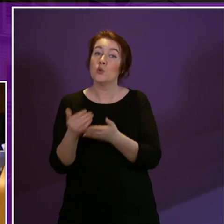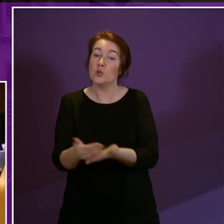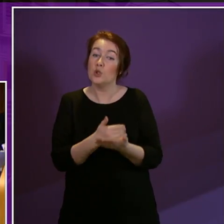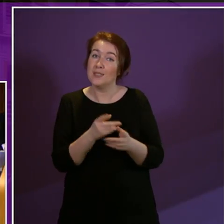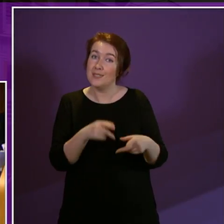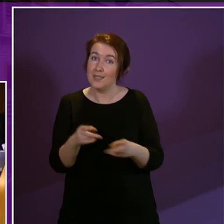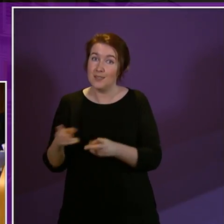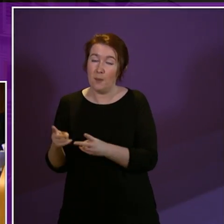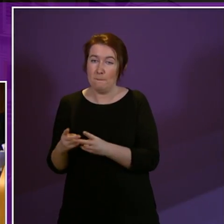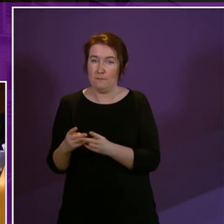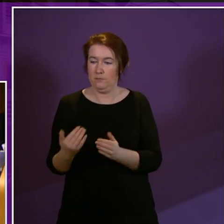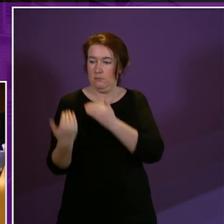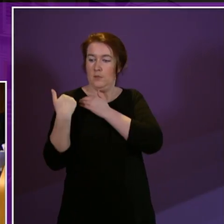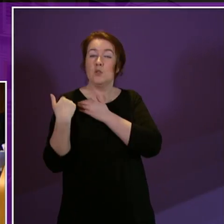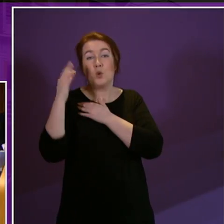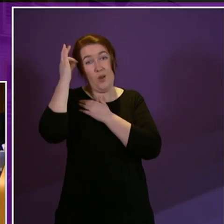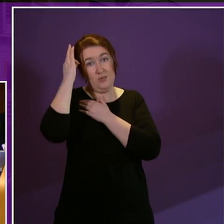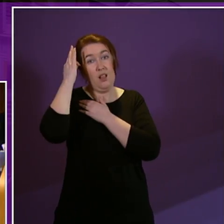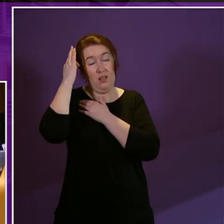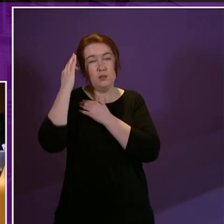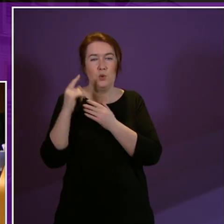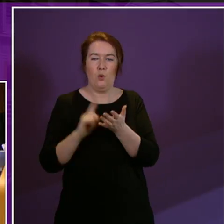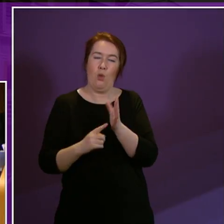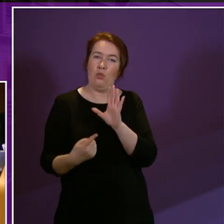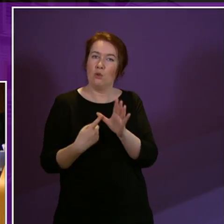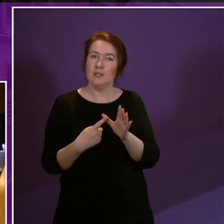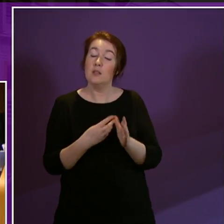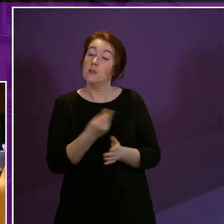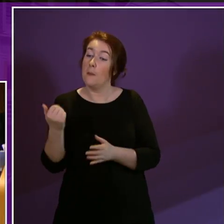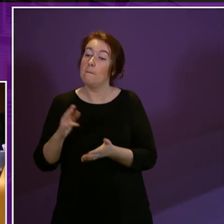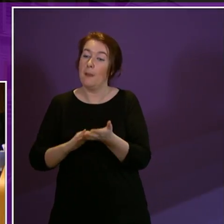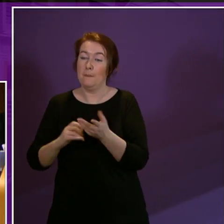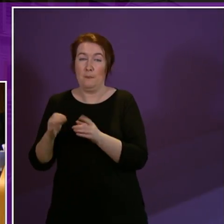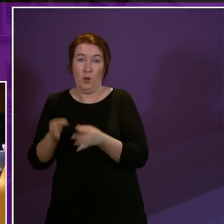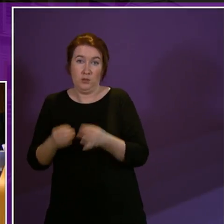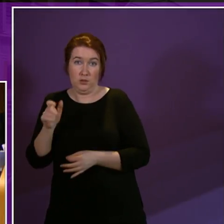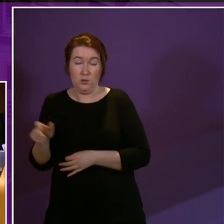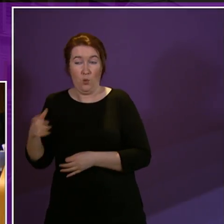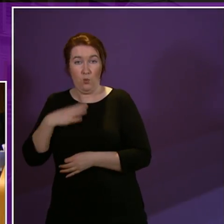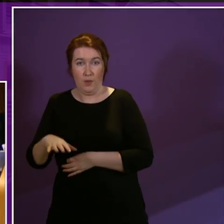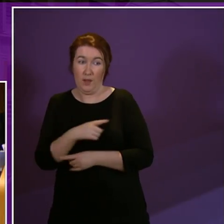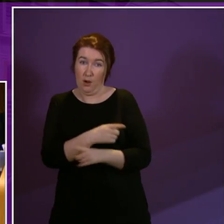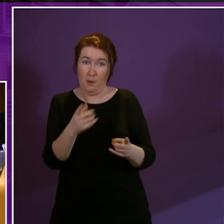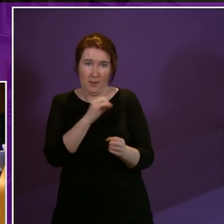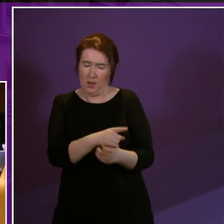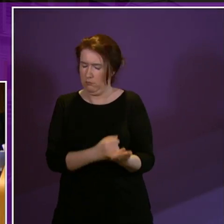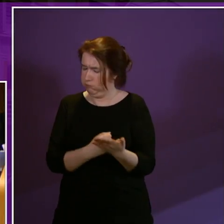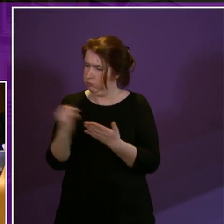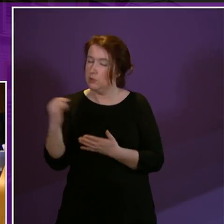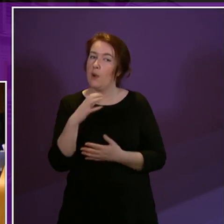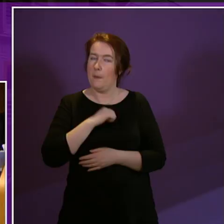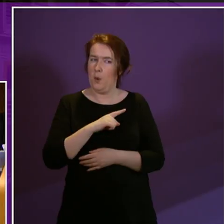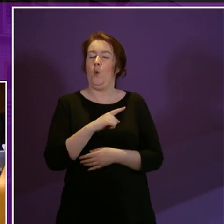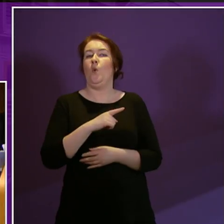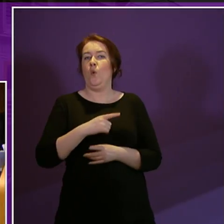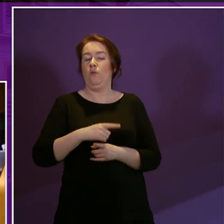devolved to local authorities which is what some politicians wanted and I seem to remember quite vividly in taking that